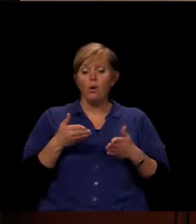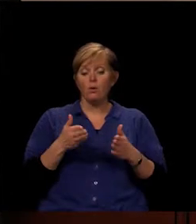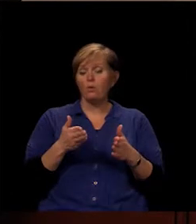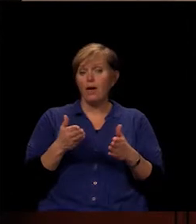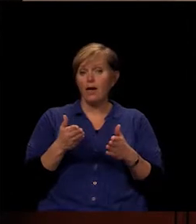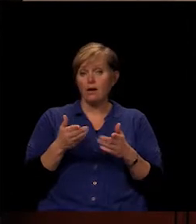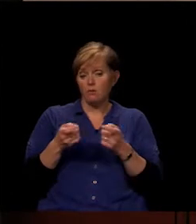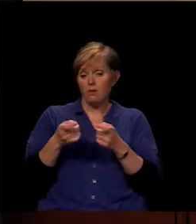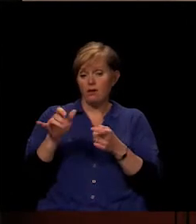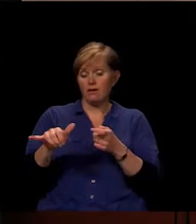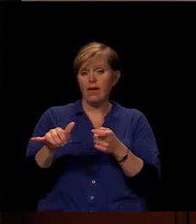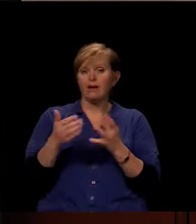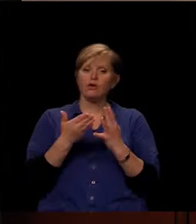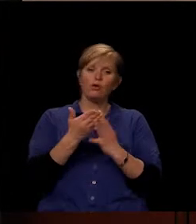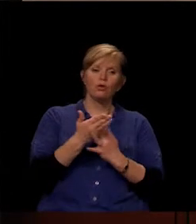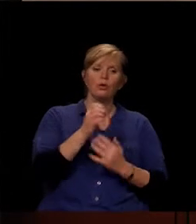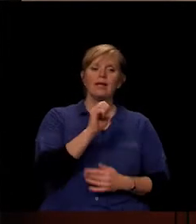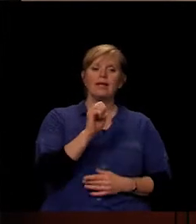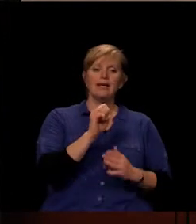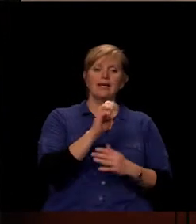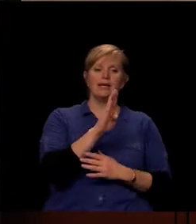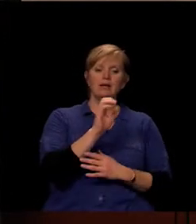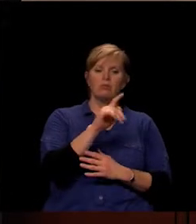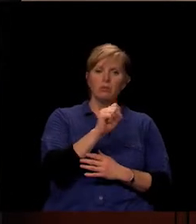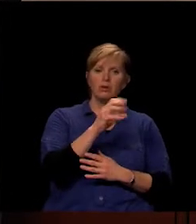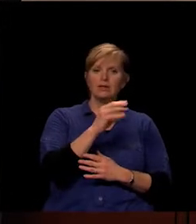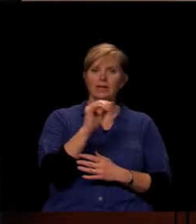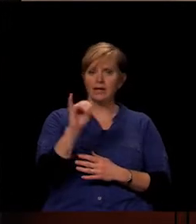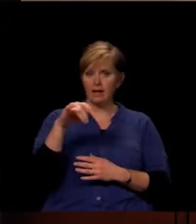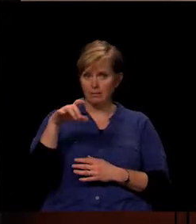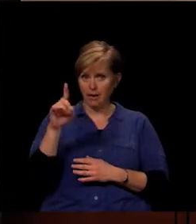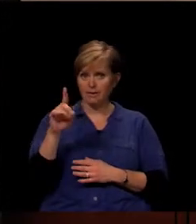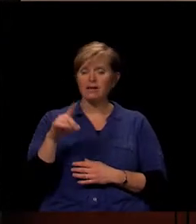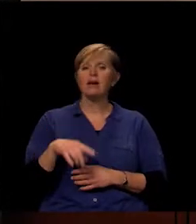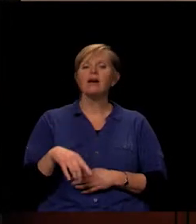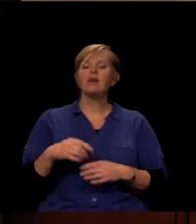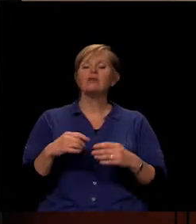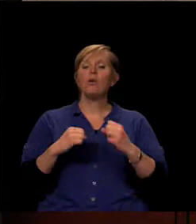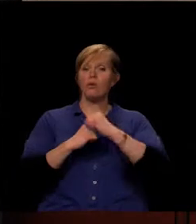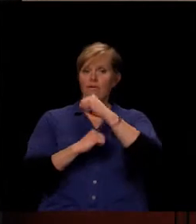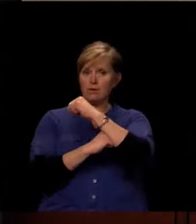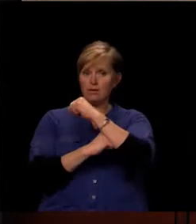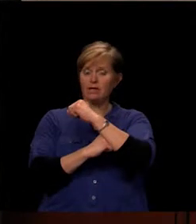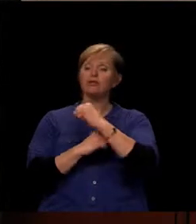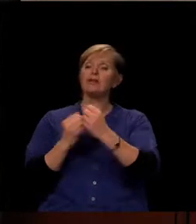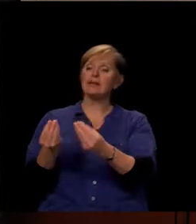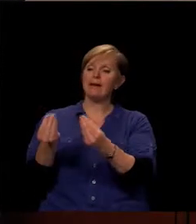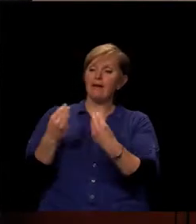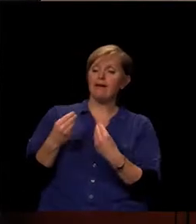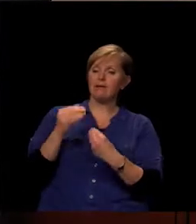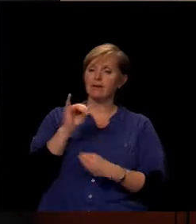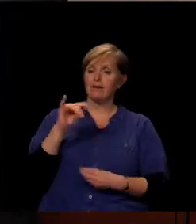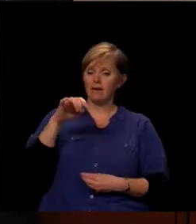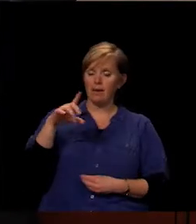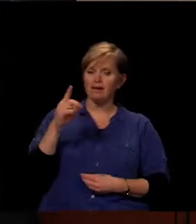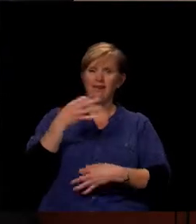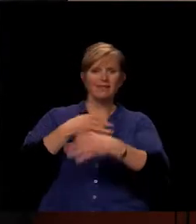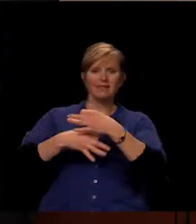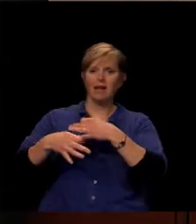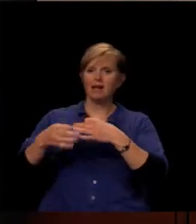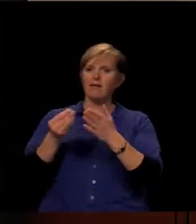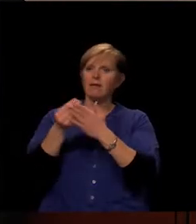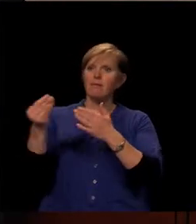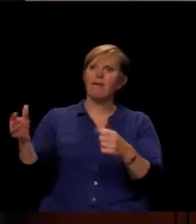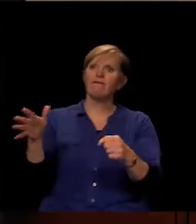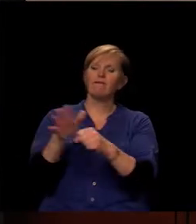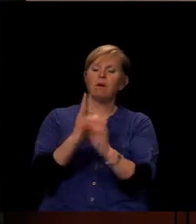that is through e-books and iPads, and so the foundation gave us some iPads, and instead of buying full collections of books,